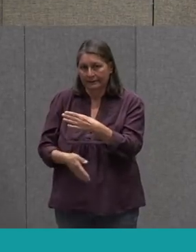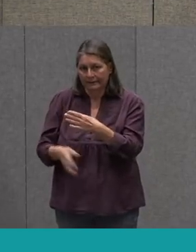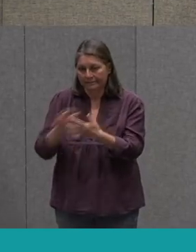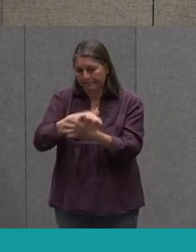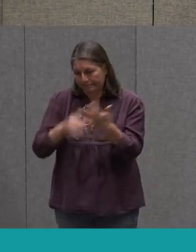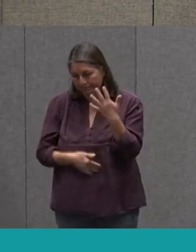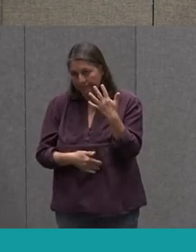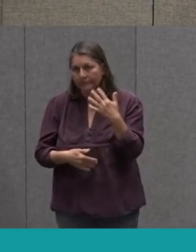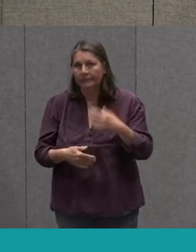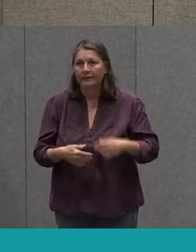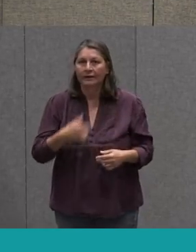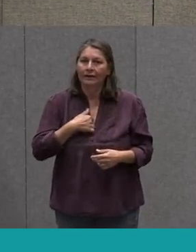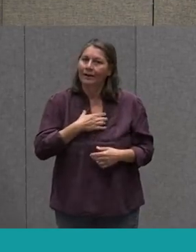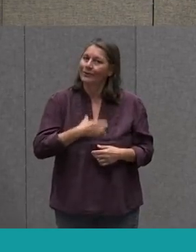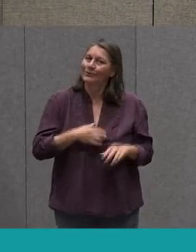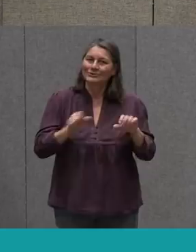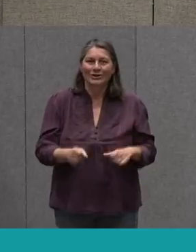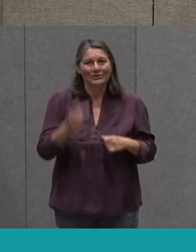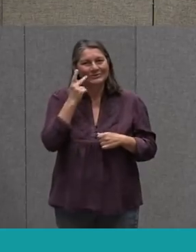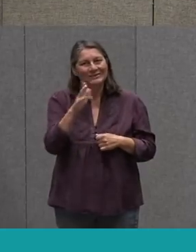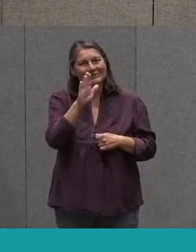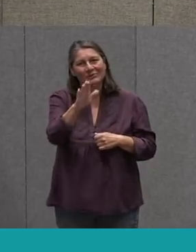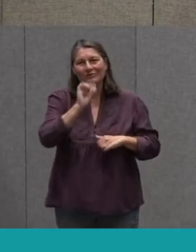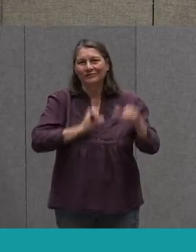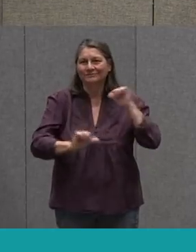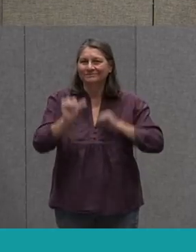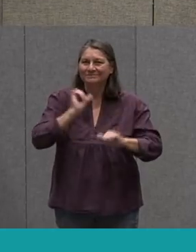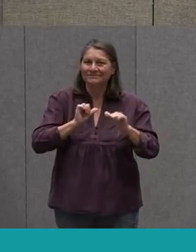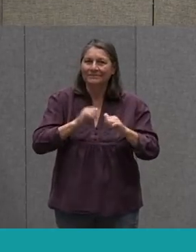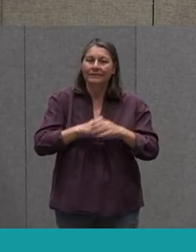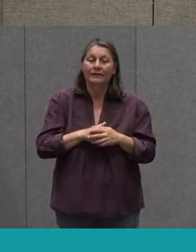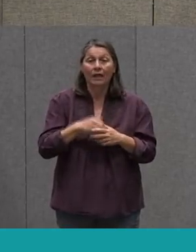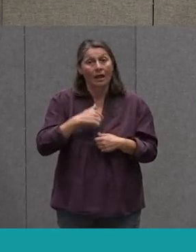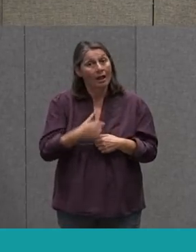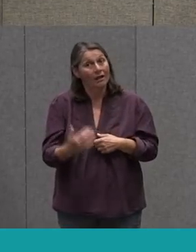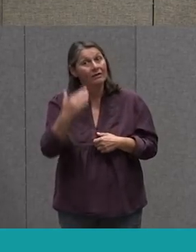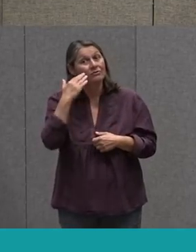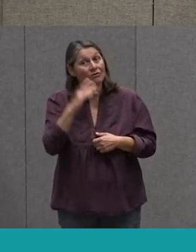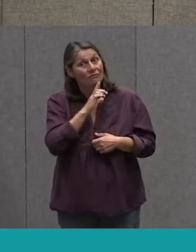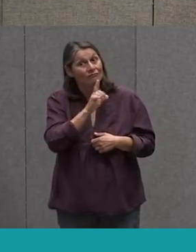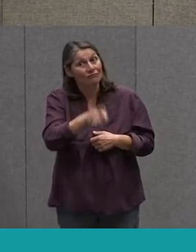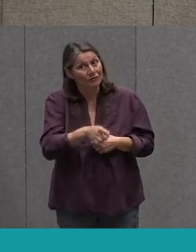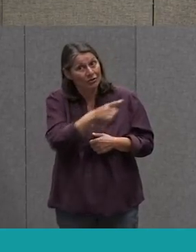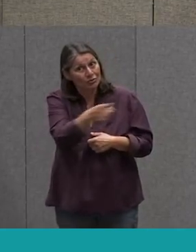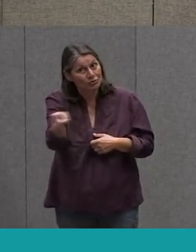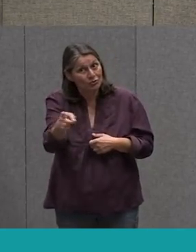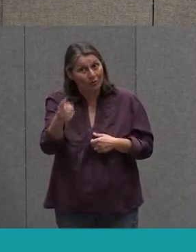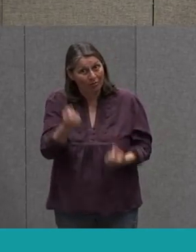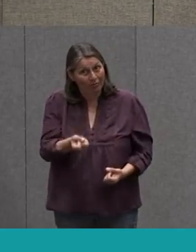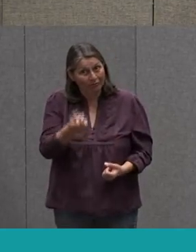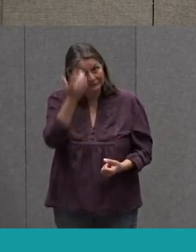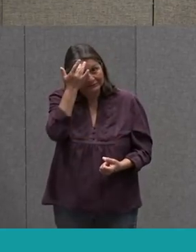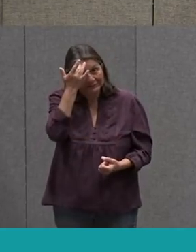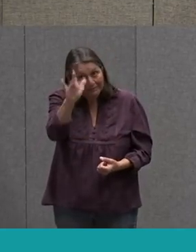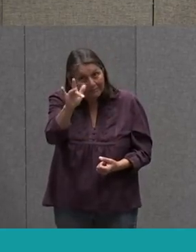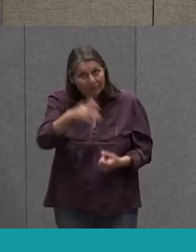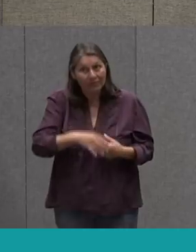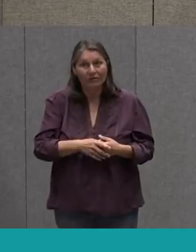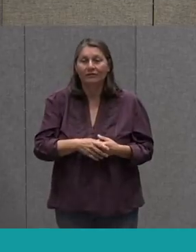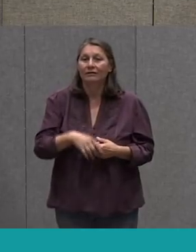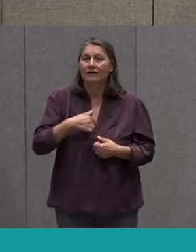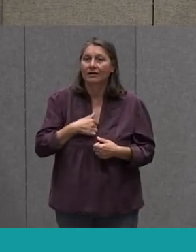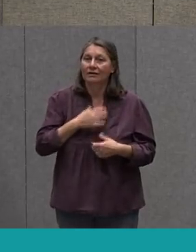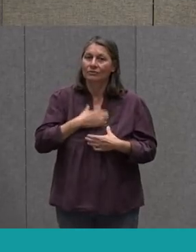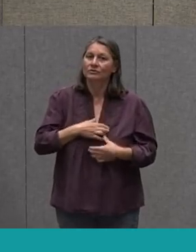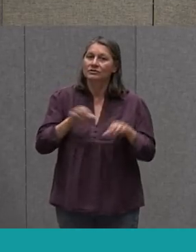I Wish I Could See What You Guys Are Going To Come Up With The One Thing That I Know For Sure You Guys Are So Smart I Wish I Could See